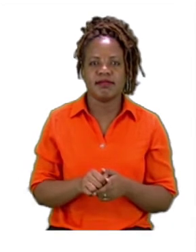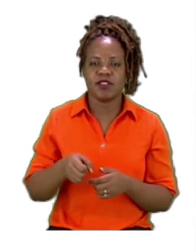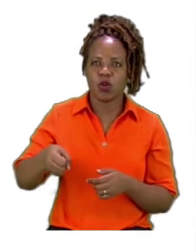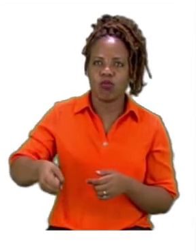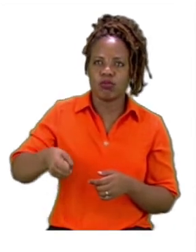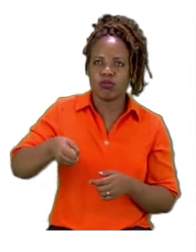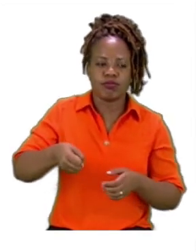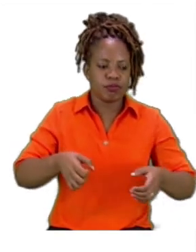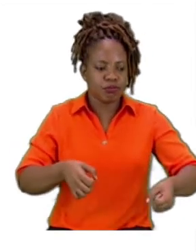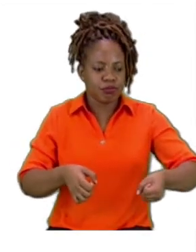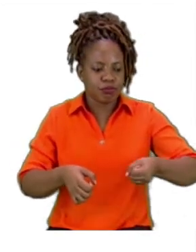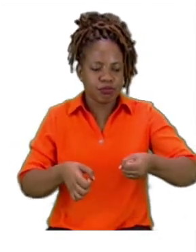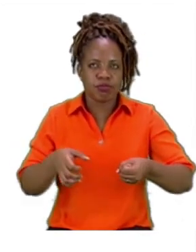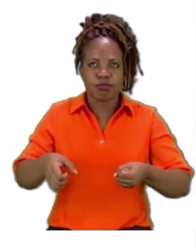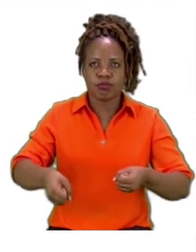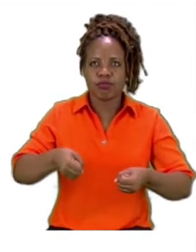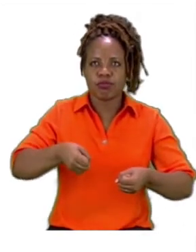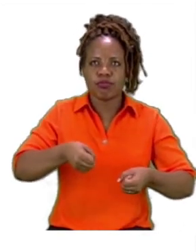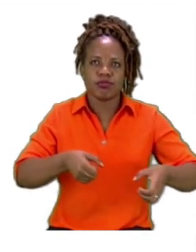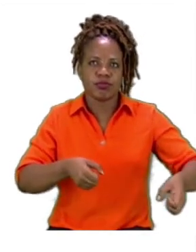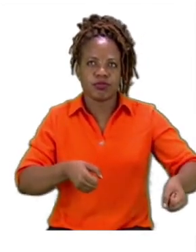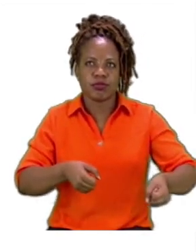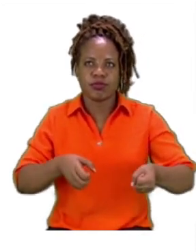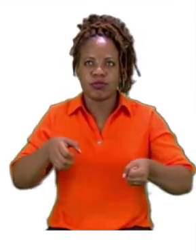luggage, luggage,